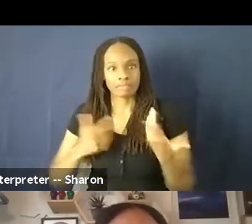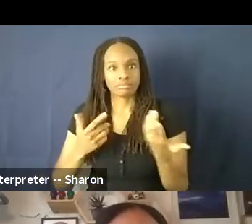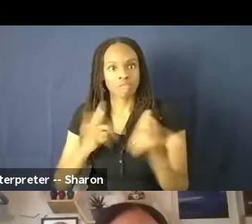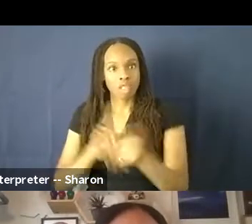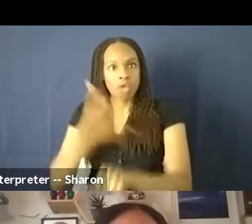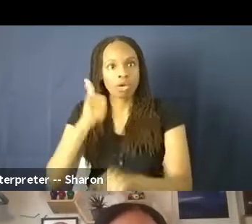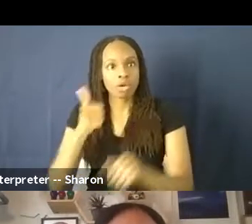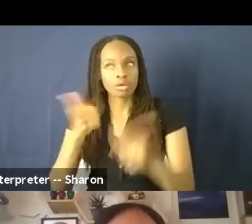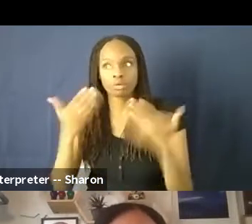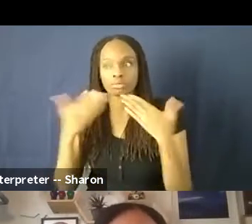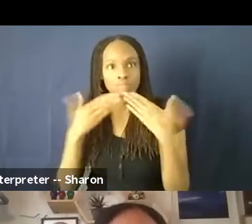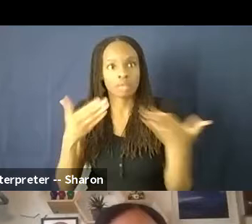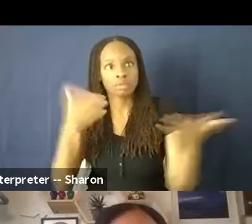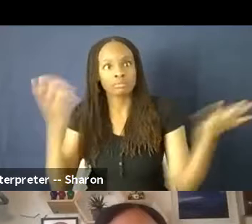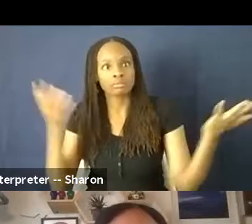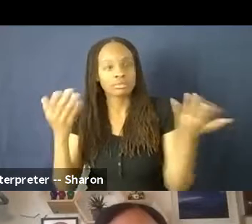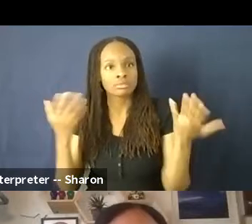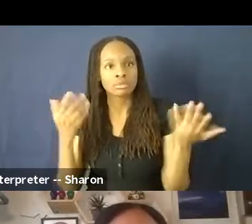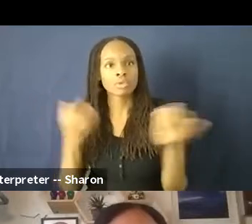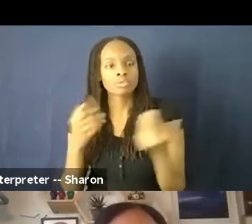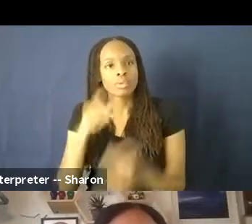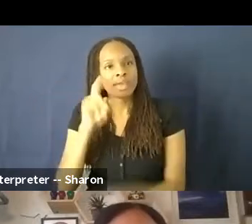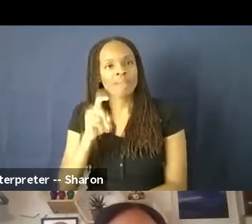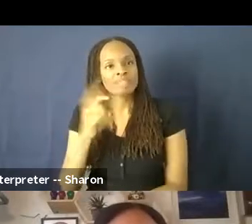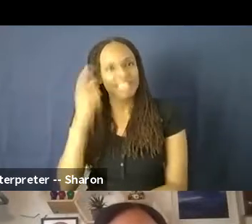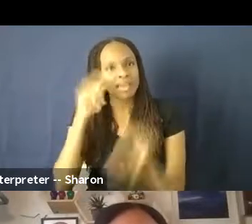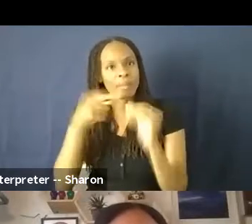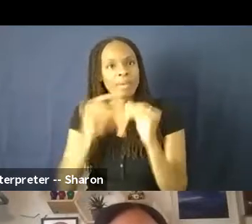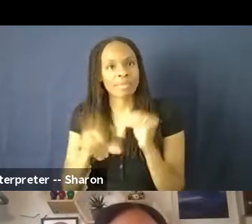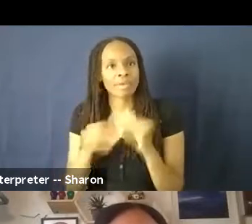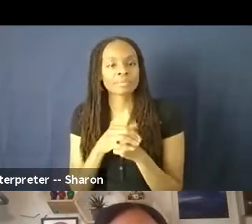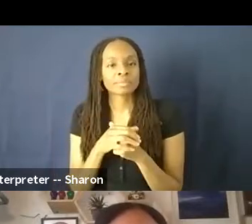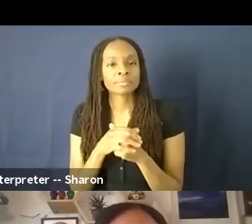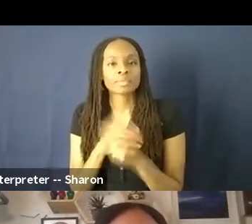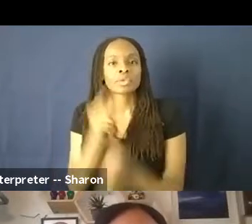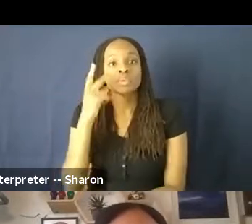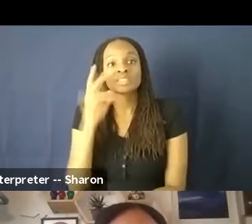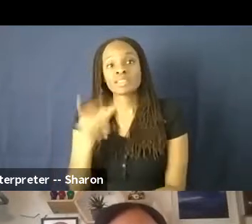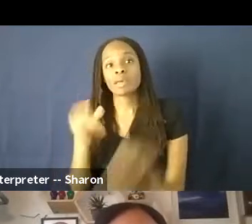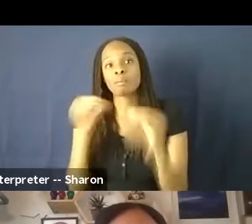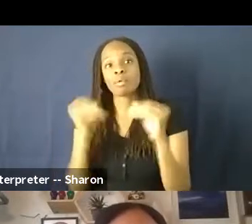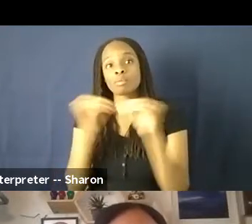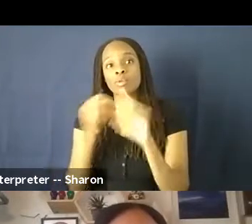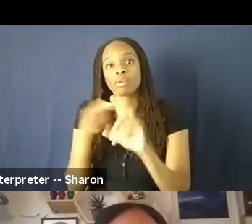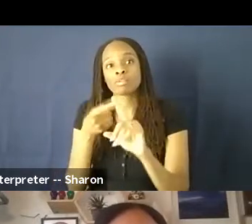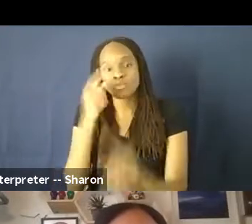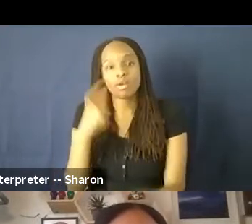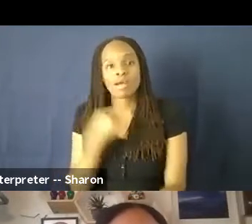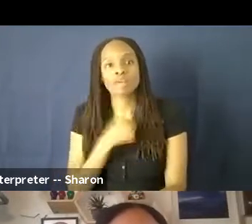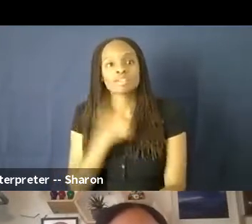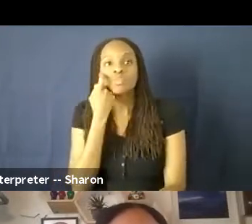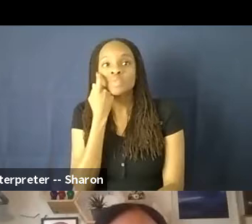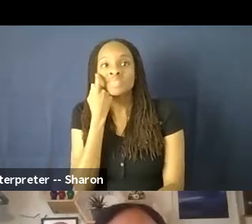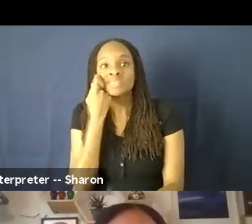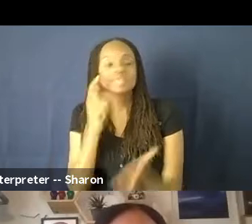to really think about that. And that is something that you'll see more and more for us. And if you look at our recent studies that have come